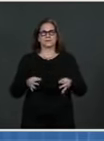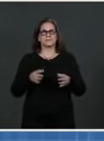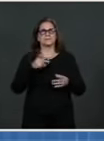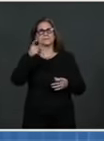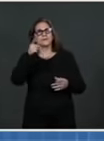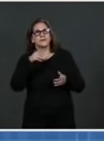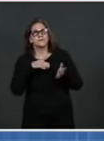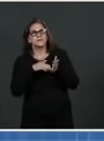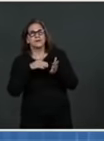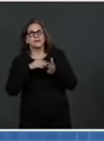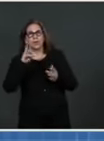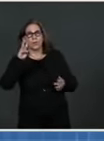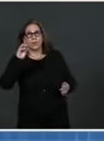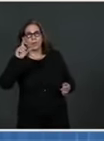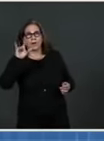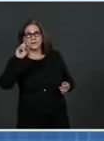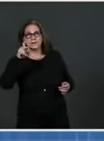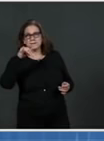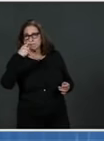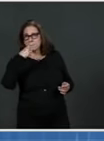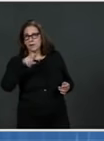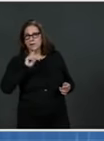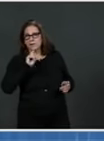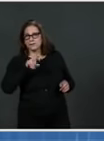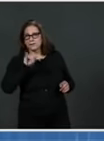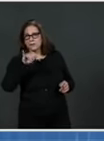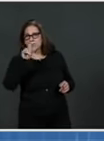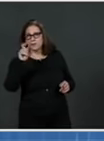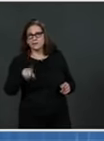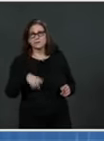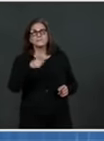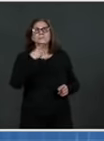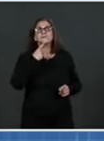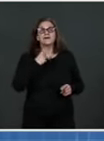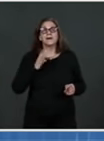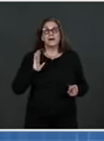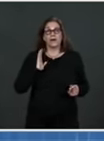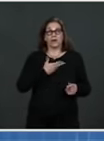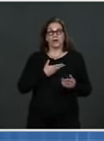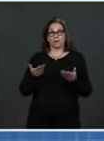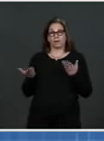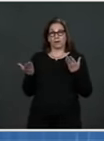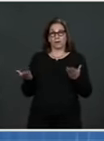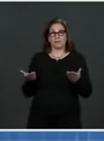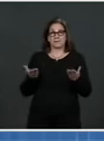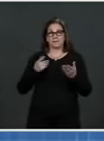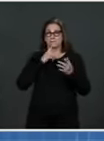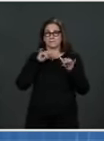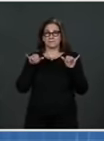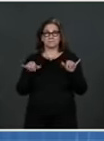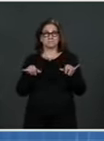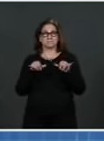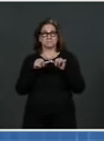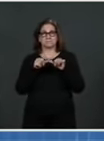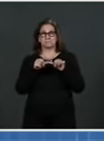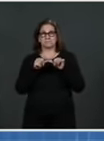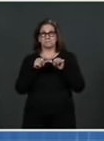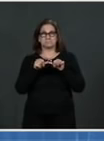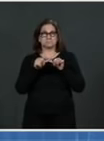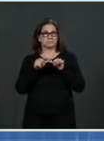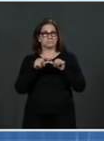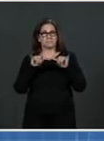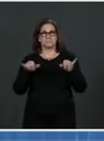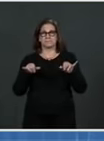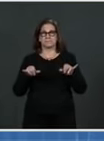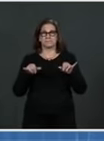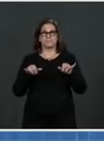travel question.- Yeah, our recommendations have been very consistent with travel. You should have a pre-travel test. You should quarantine for seven